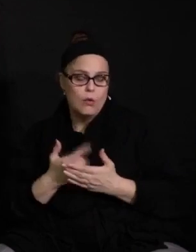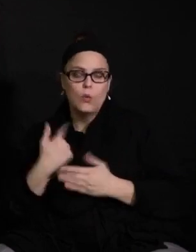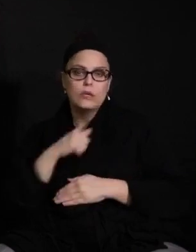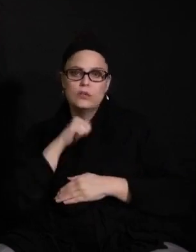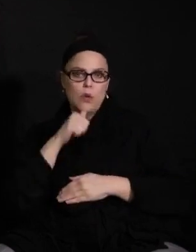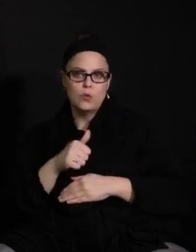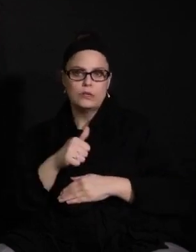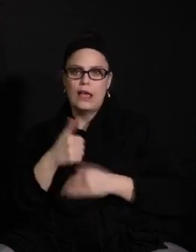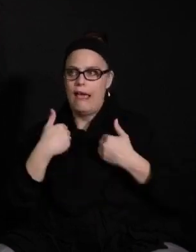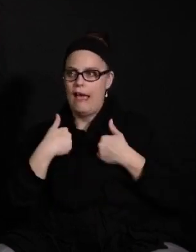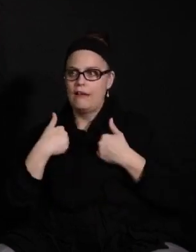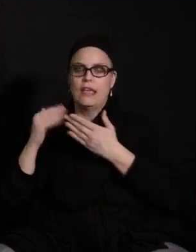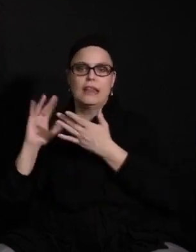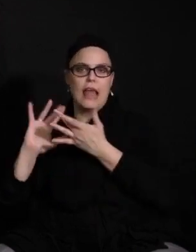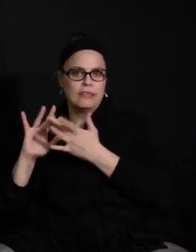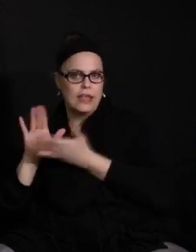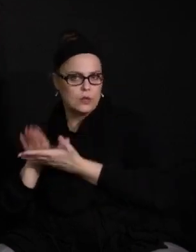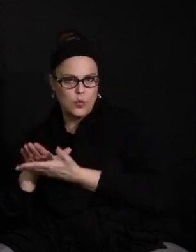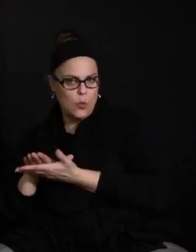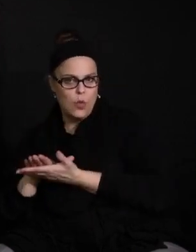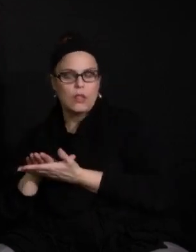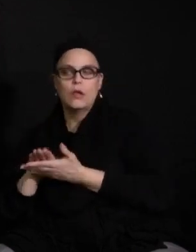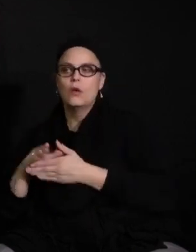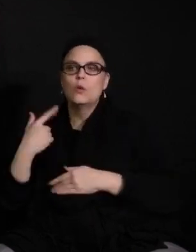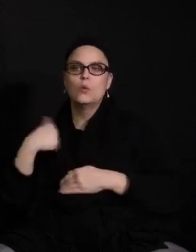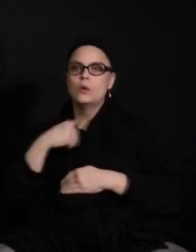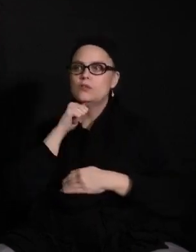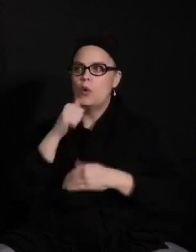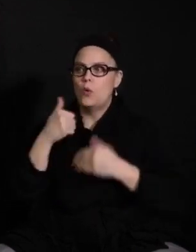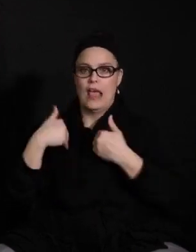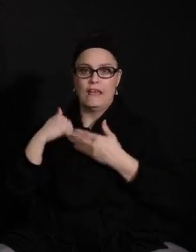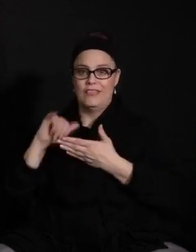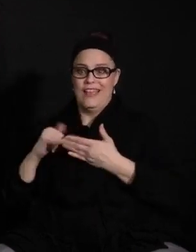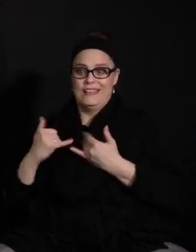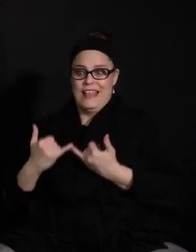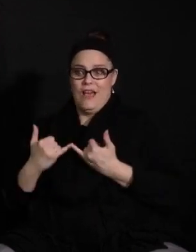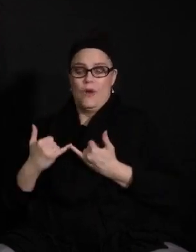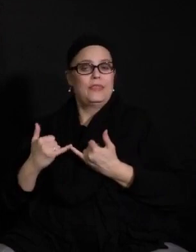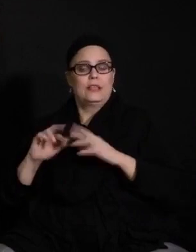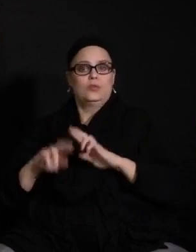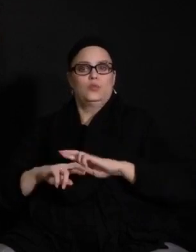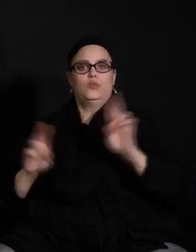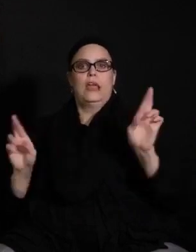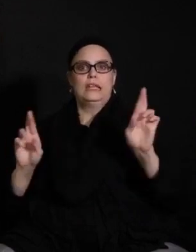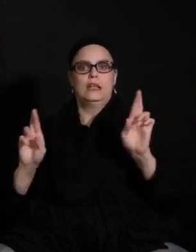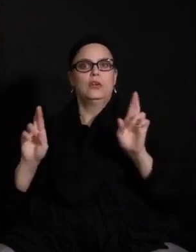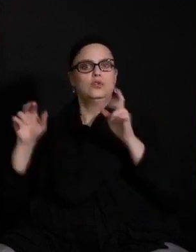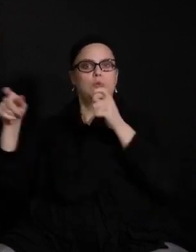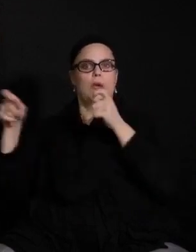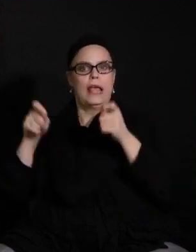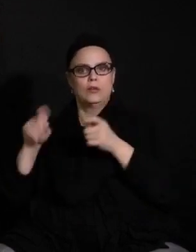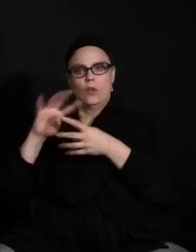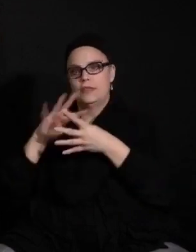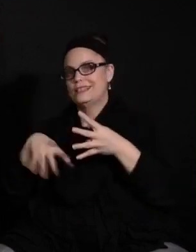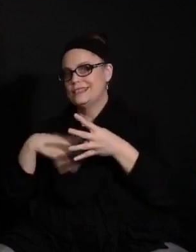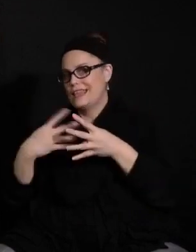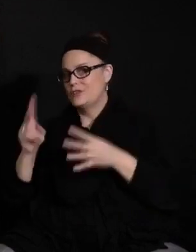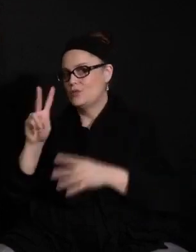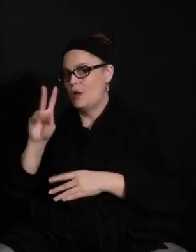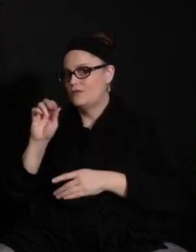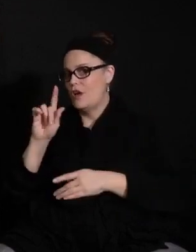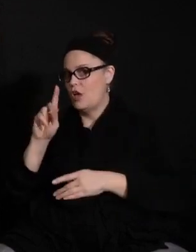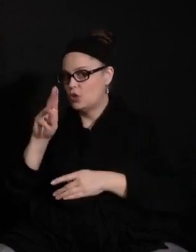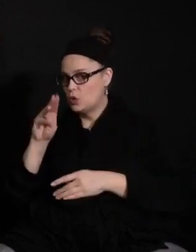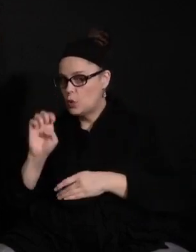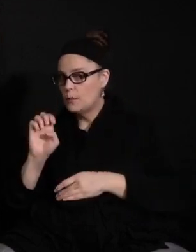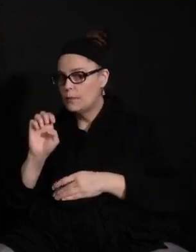online school, nor would we have an online school at this time that would be equipped to handle the schedule volume that our students